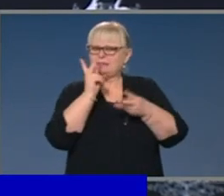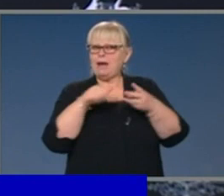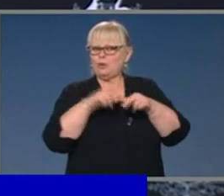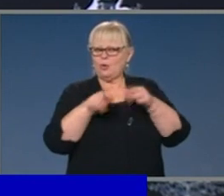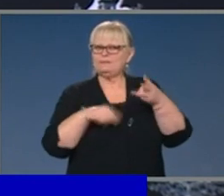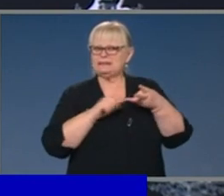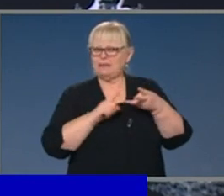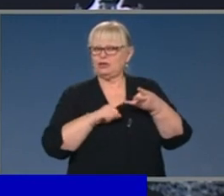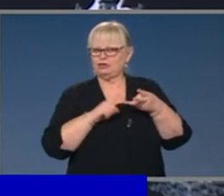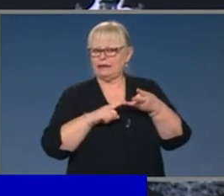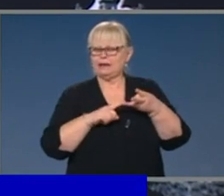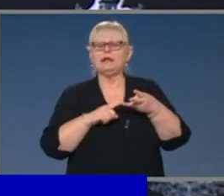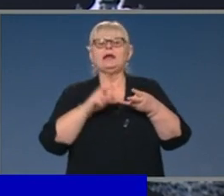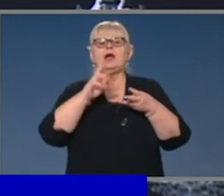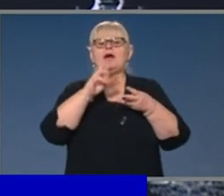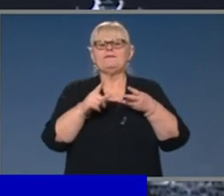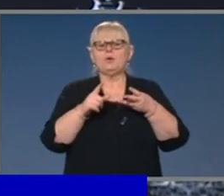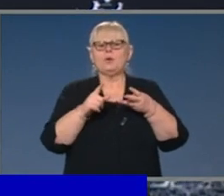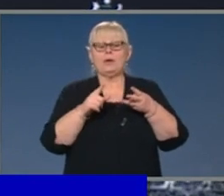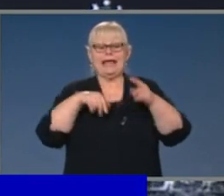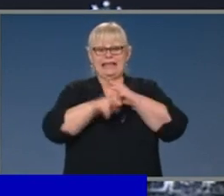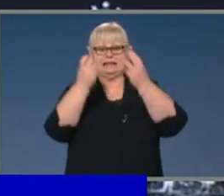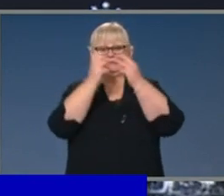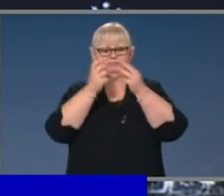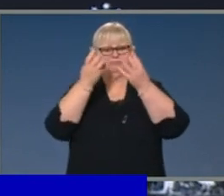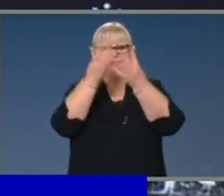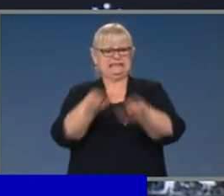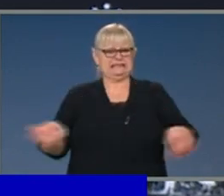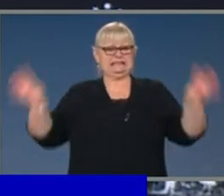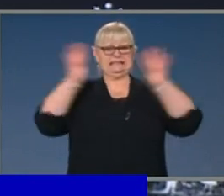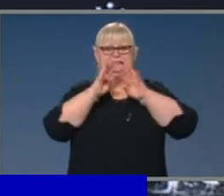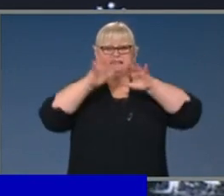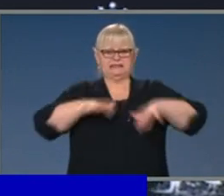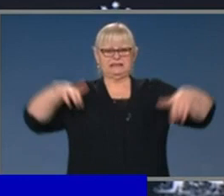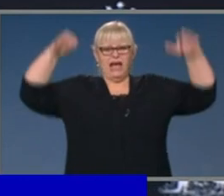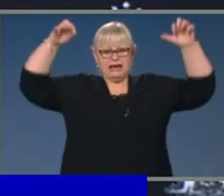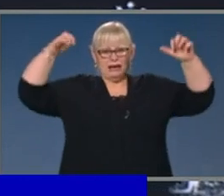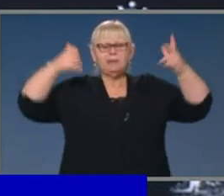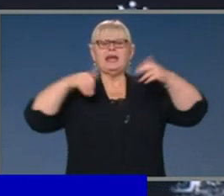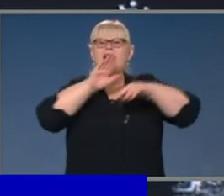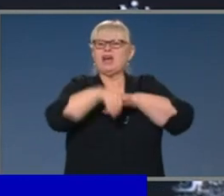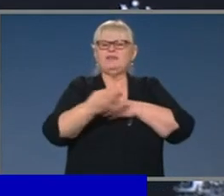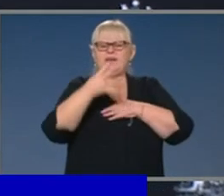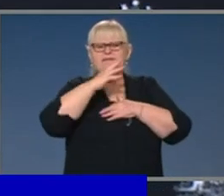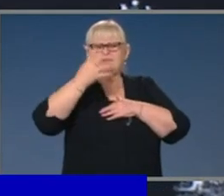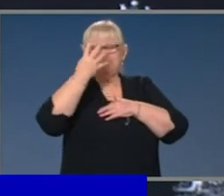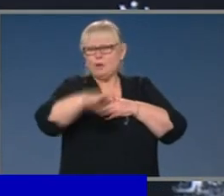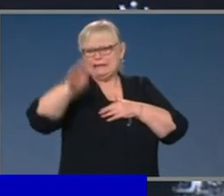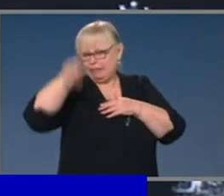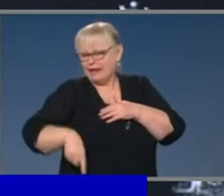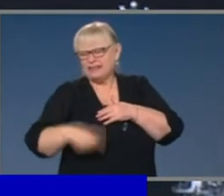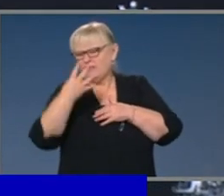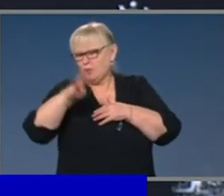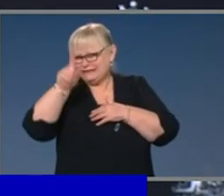for events in stadia or other venues of that nature with a capacity of 40,000 or less